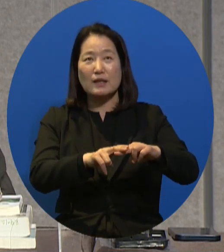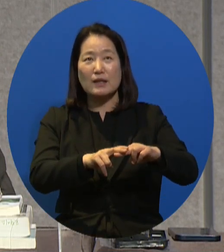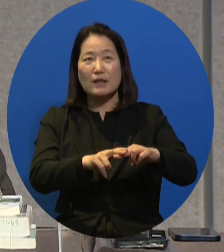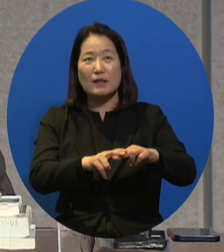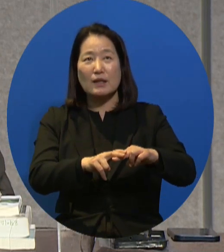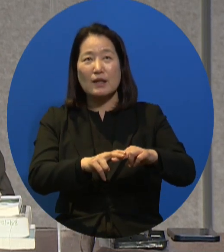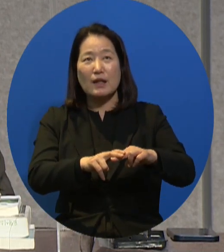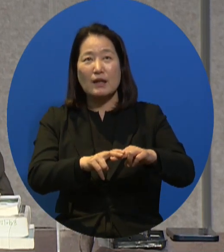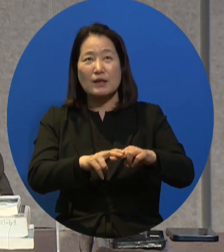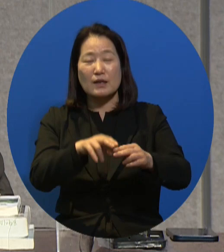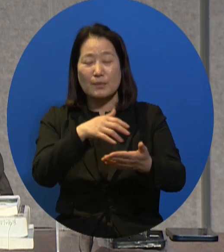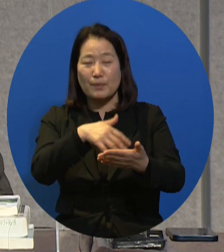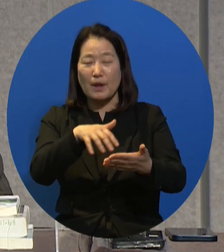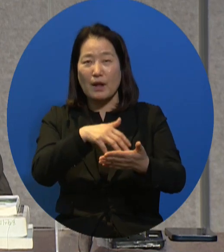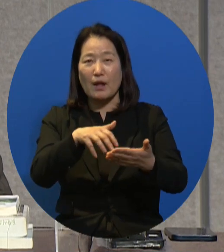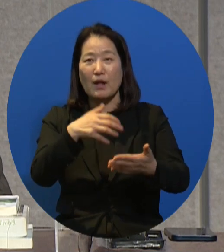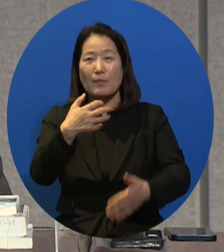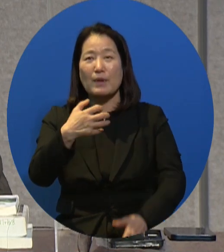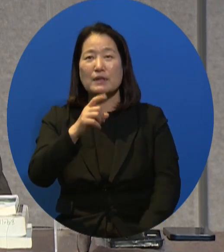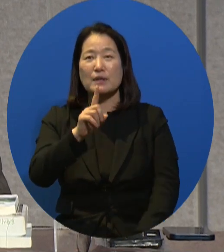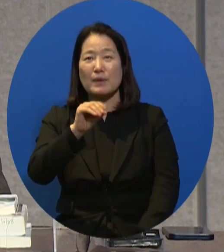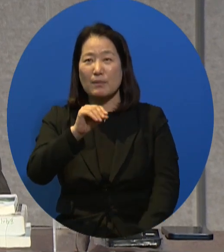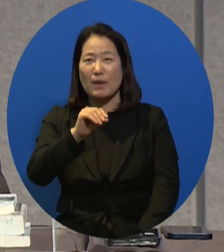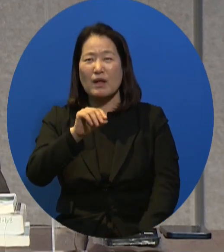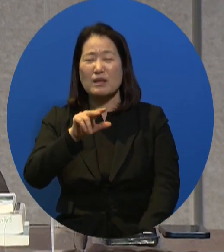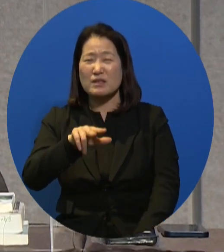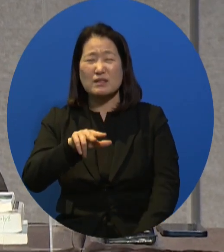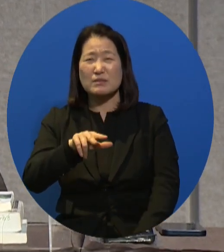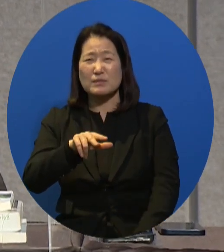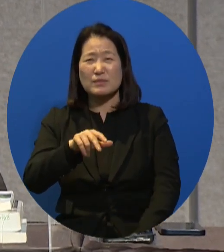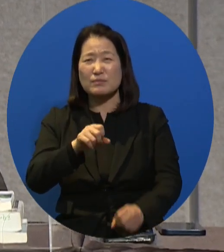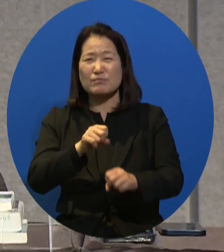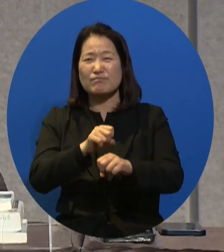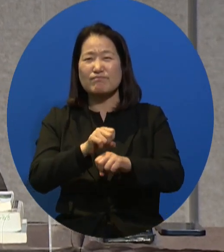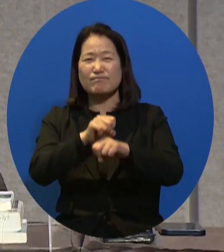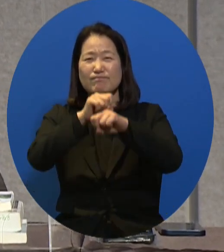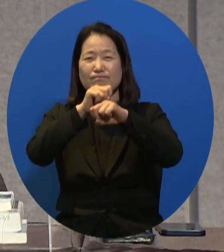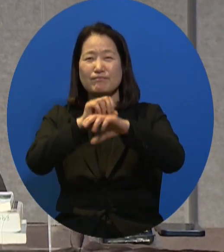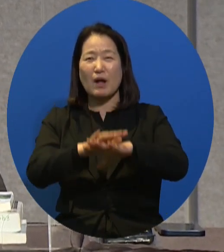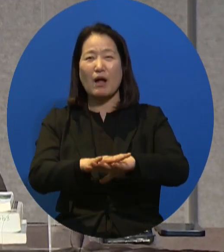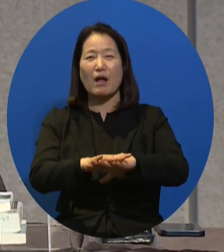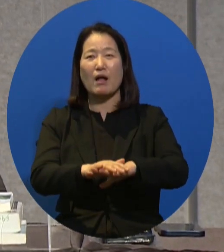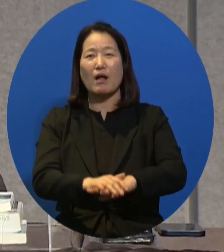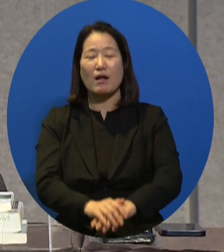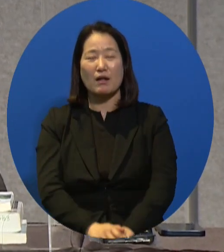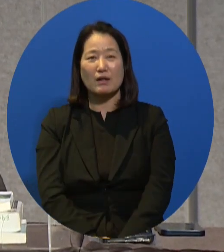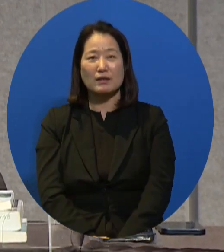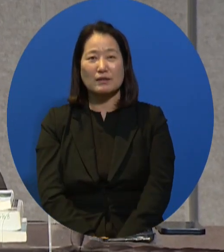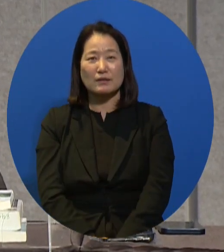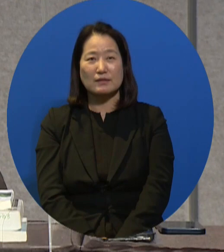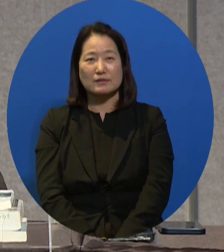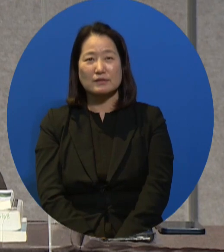work, but many of the different statistics were not even announced until later on.